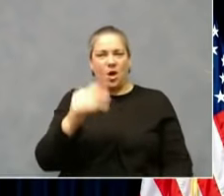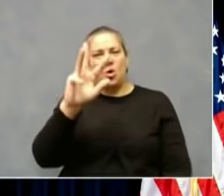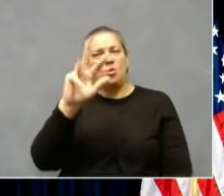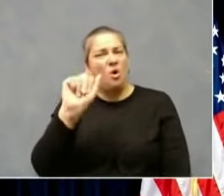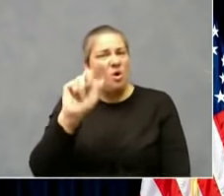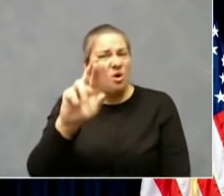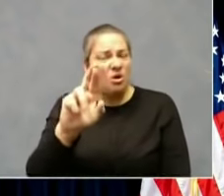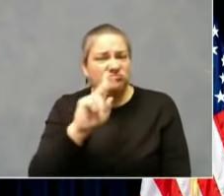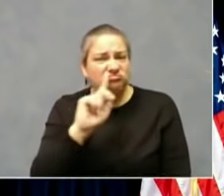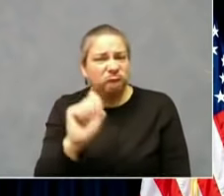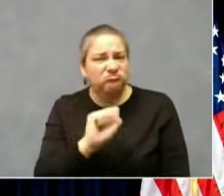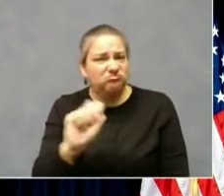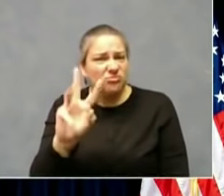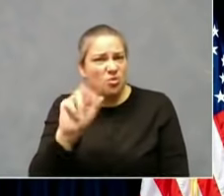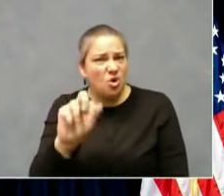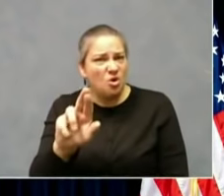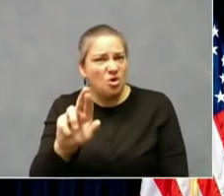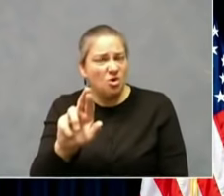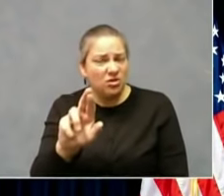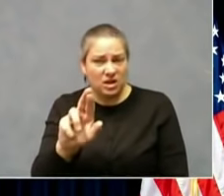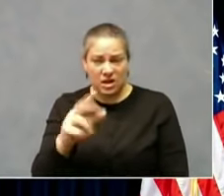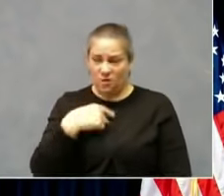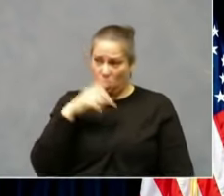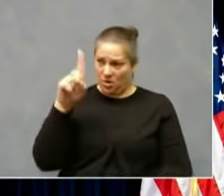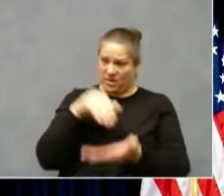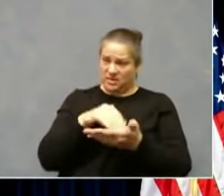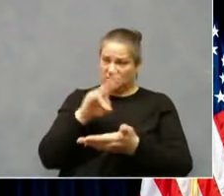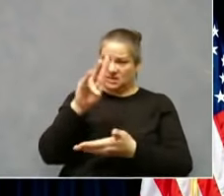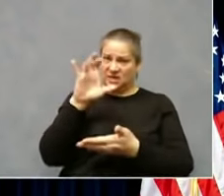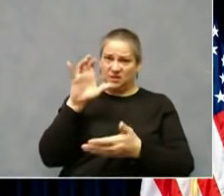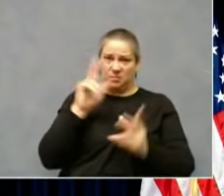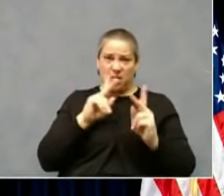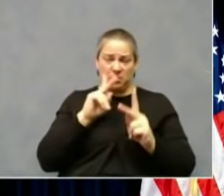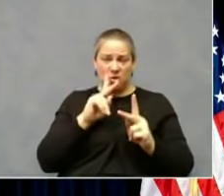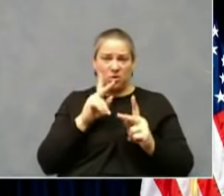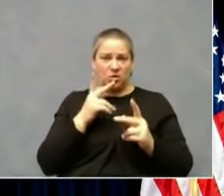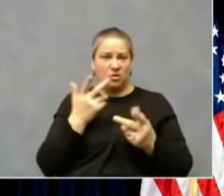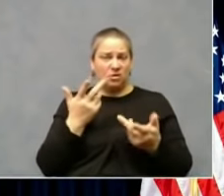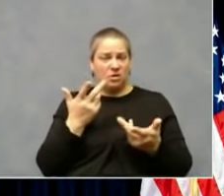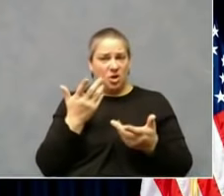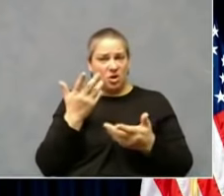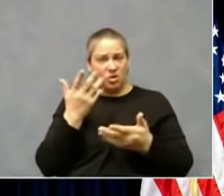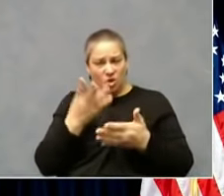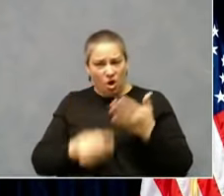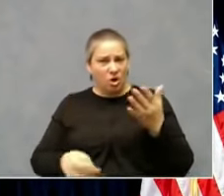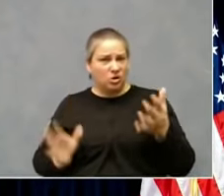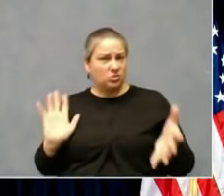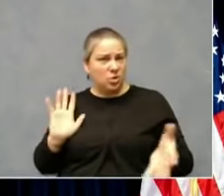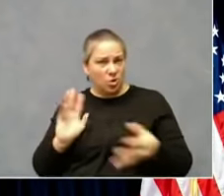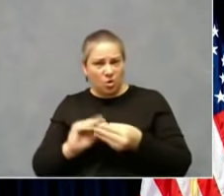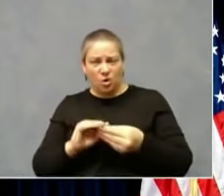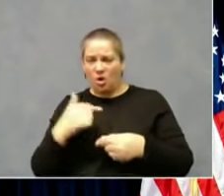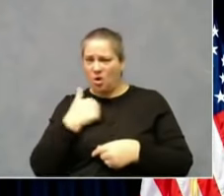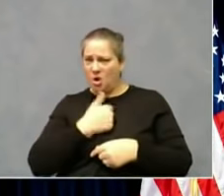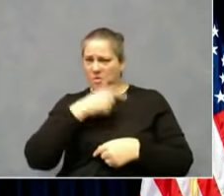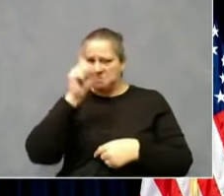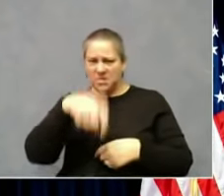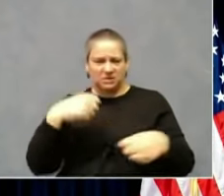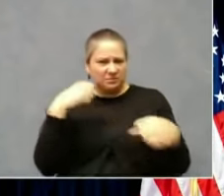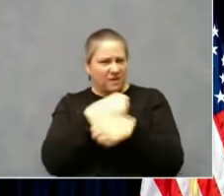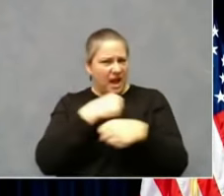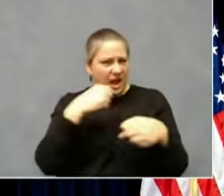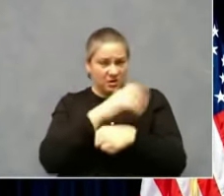We lost 1700 plus people. It's our job to fight back. We will not surrender. We will not accept the